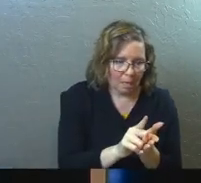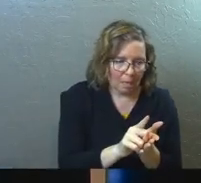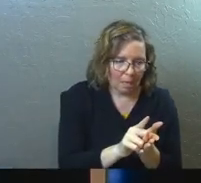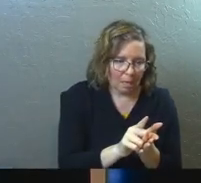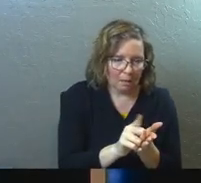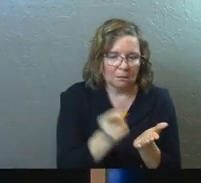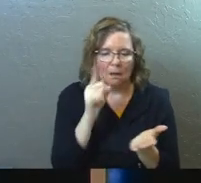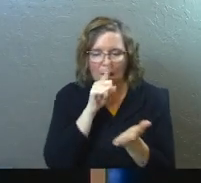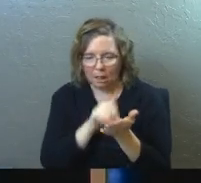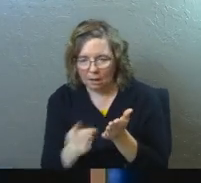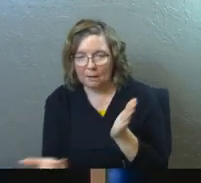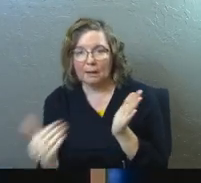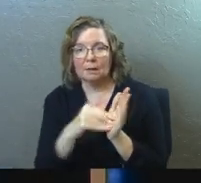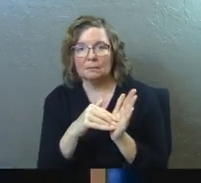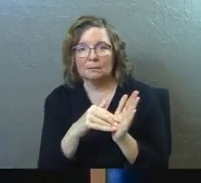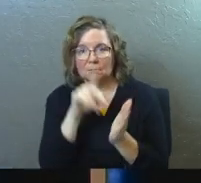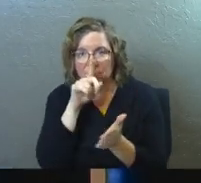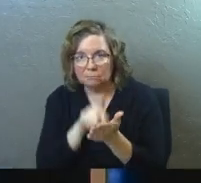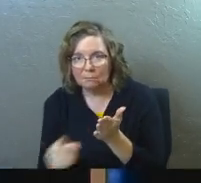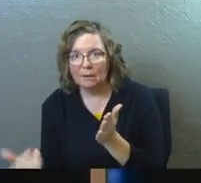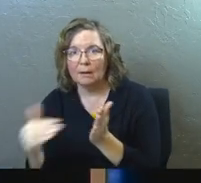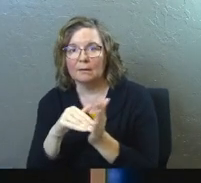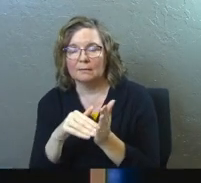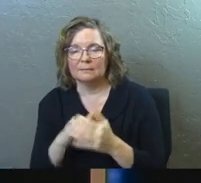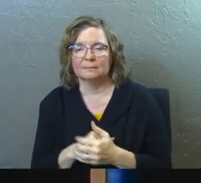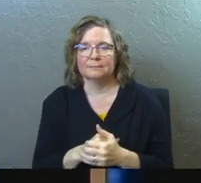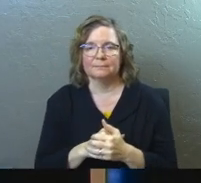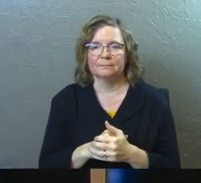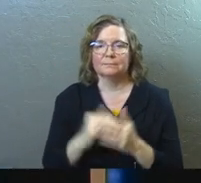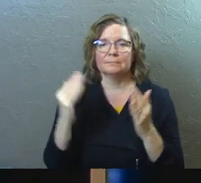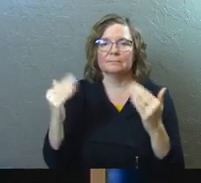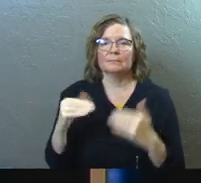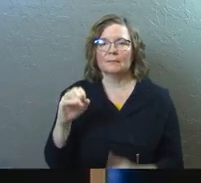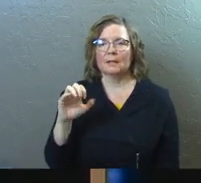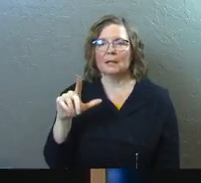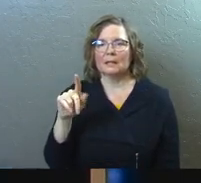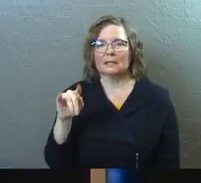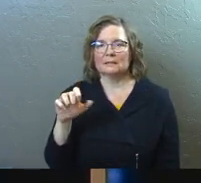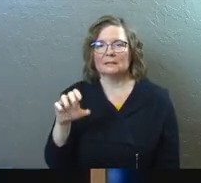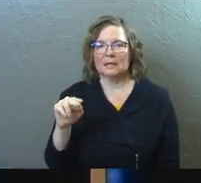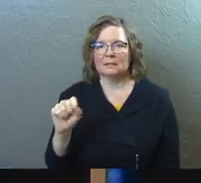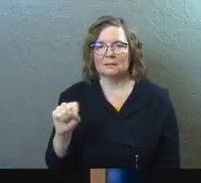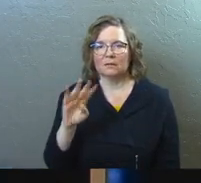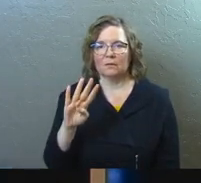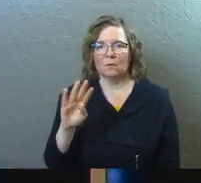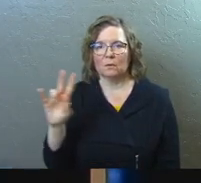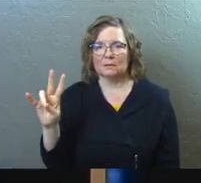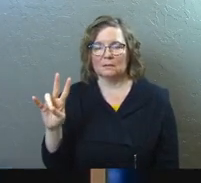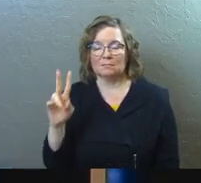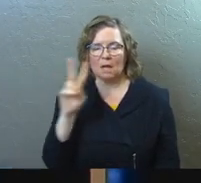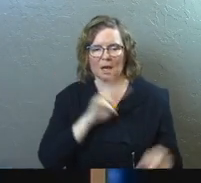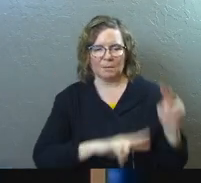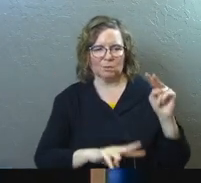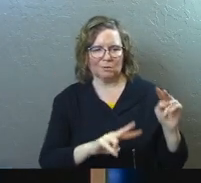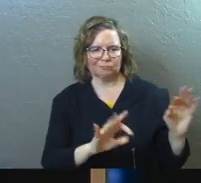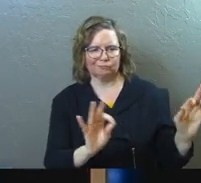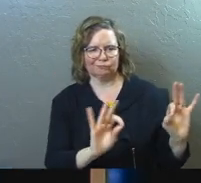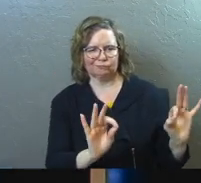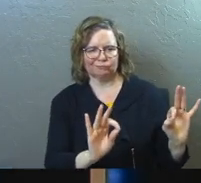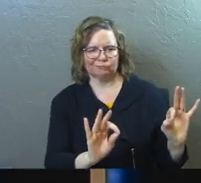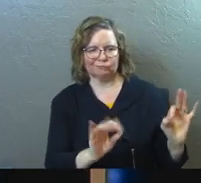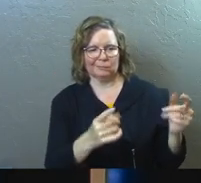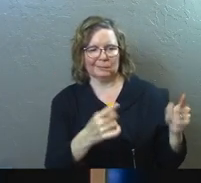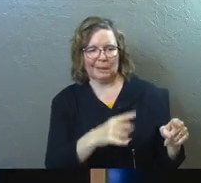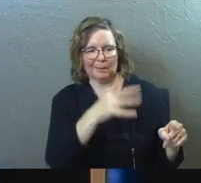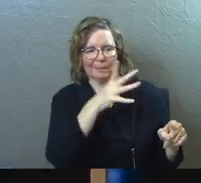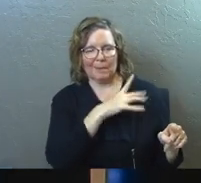Next verse. Ecclesiastes 4.7. I observed yet another example of something meaningless under the sun. This is the case